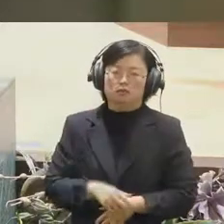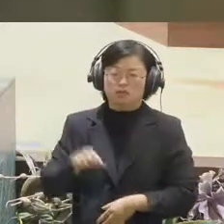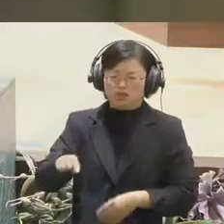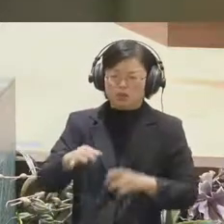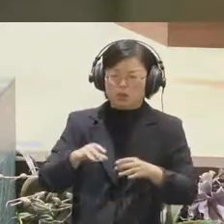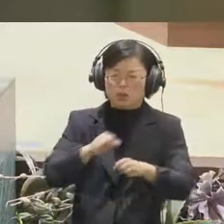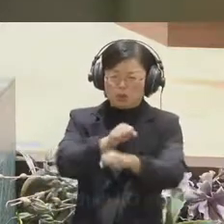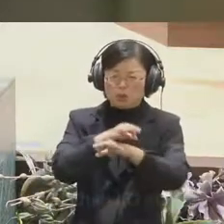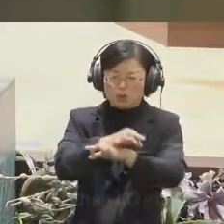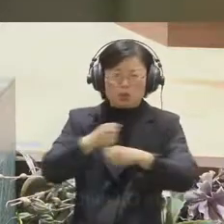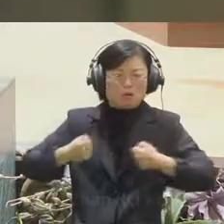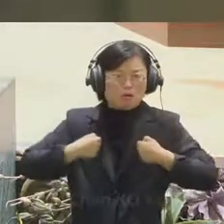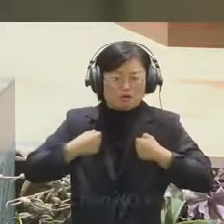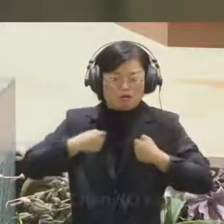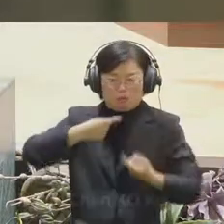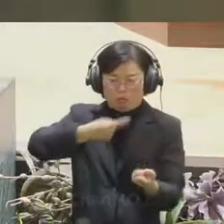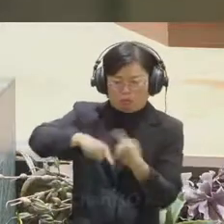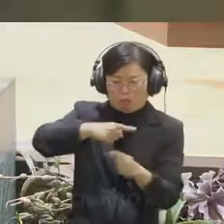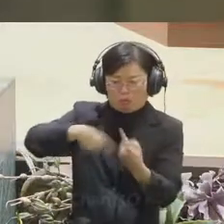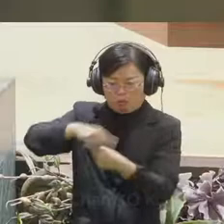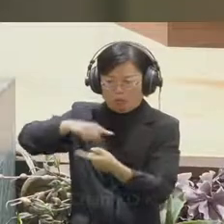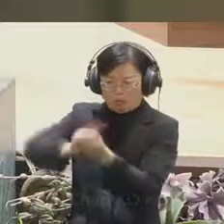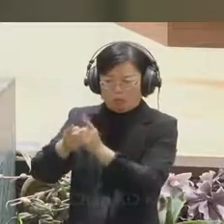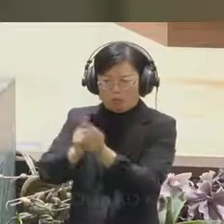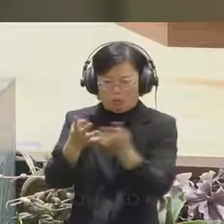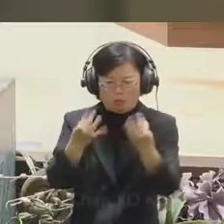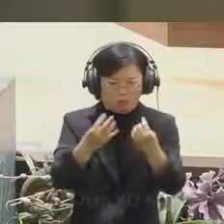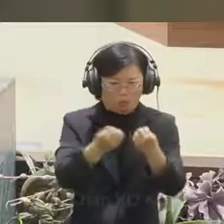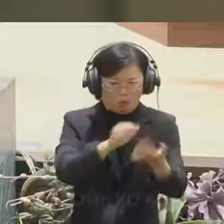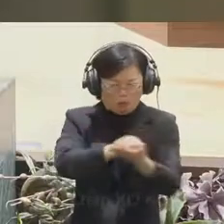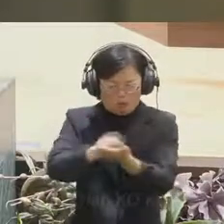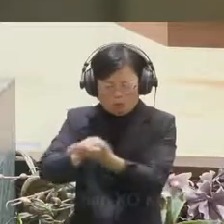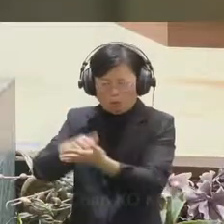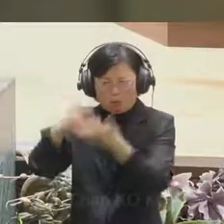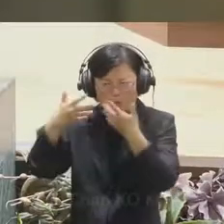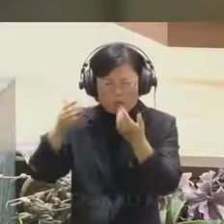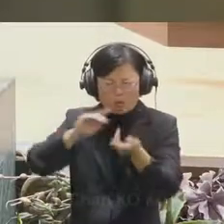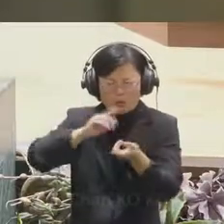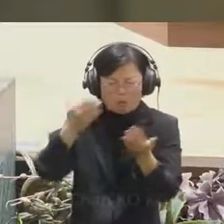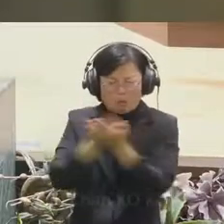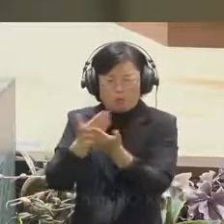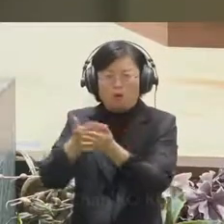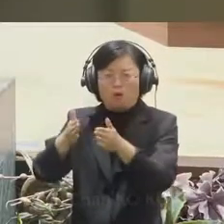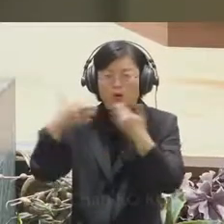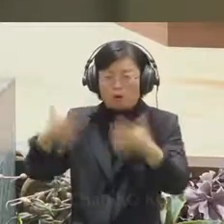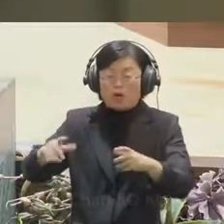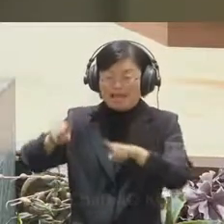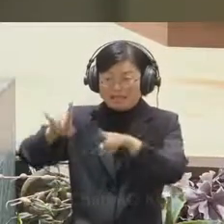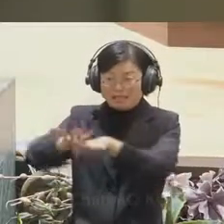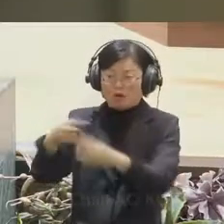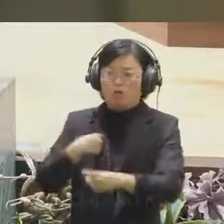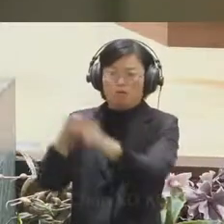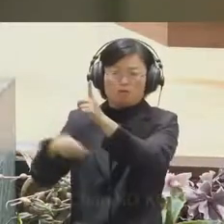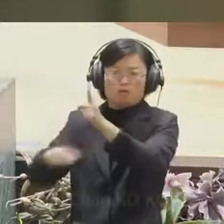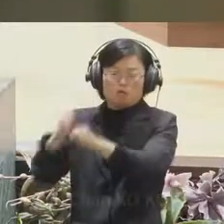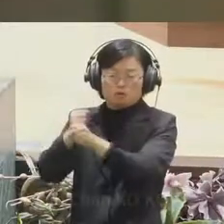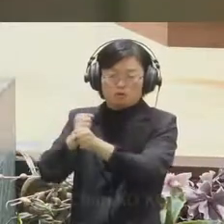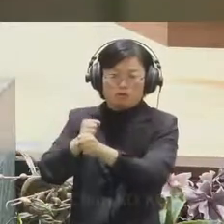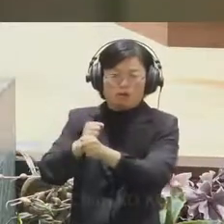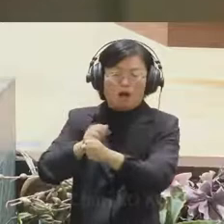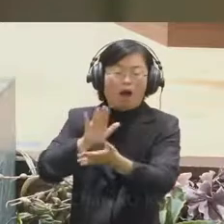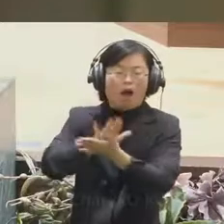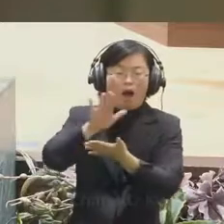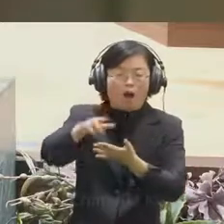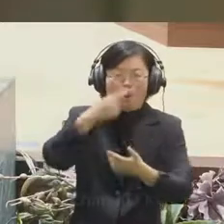first it was only me. Then I received the help from my colleagues and they helped me by giving suggestions, advis